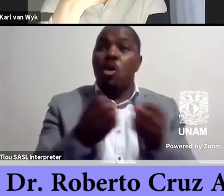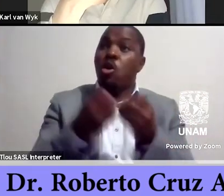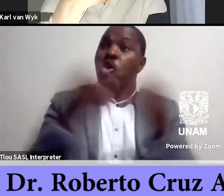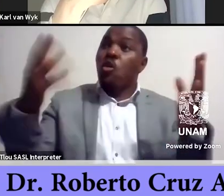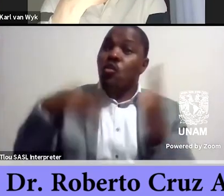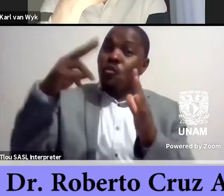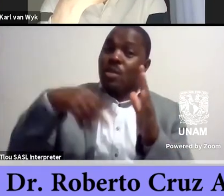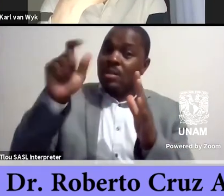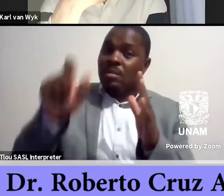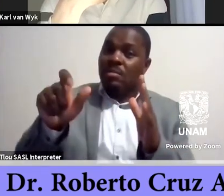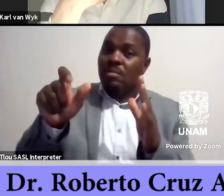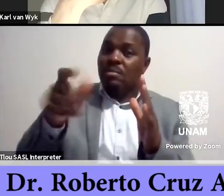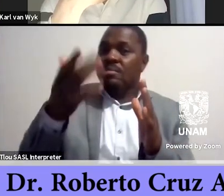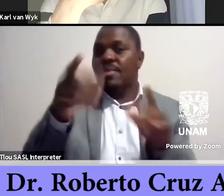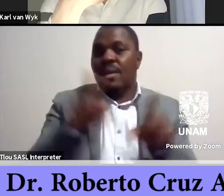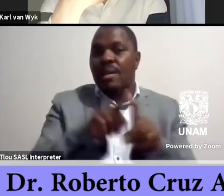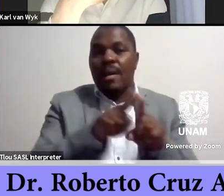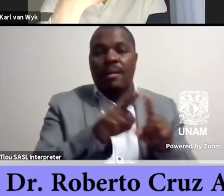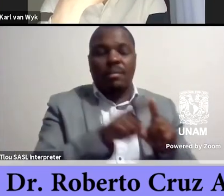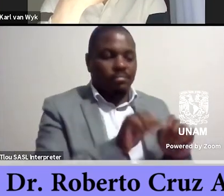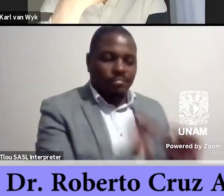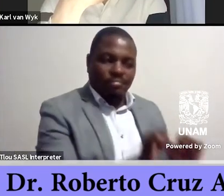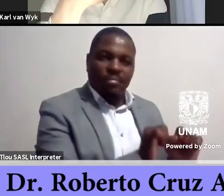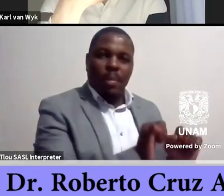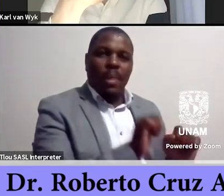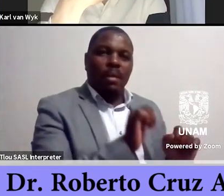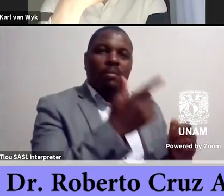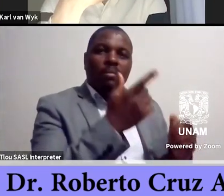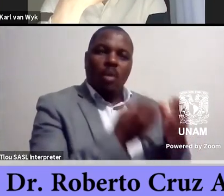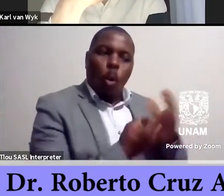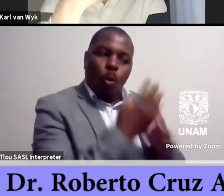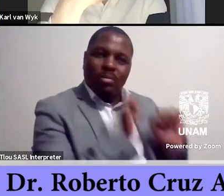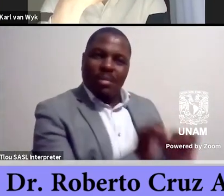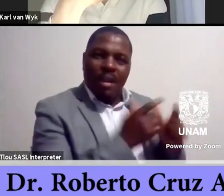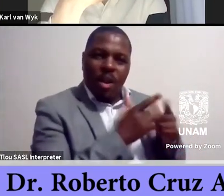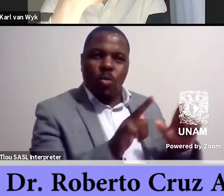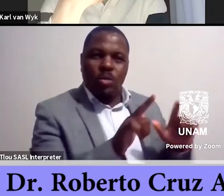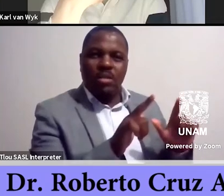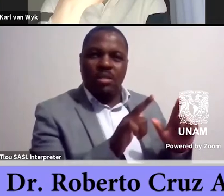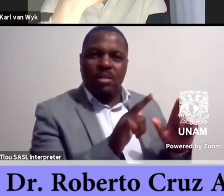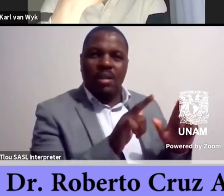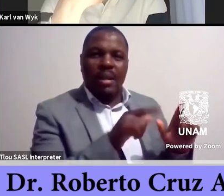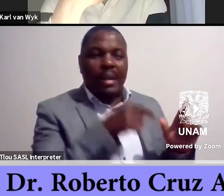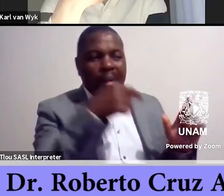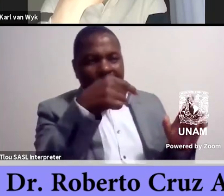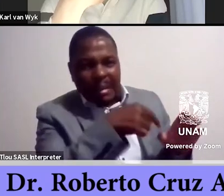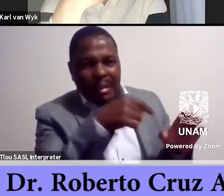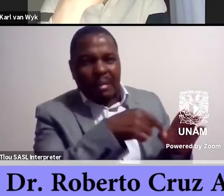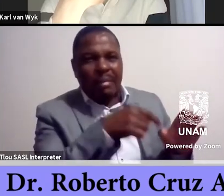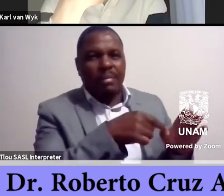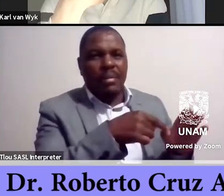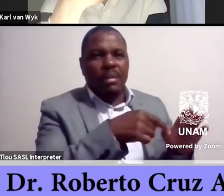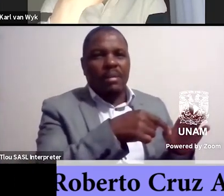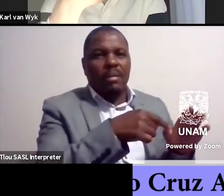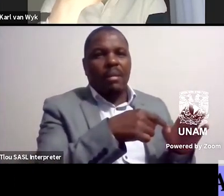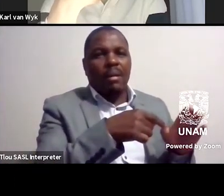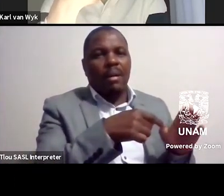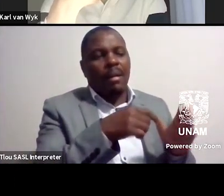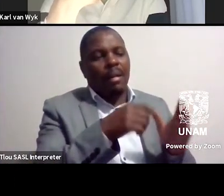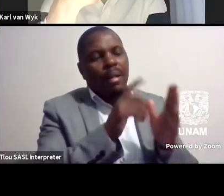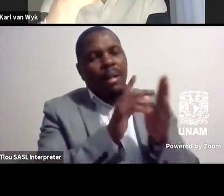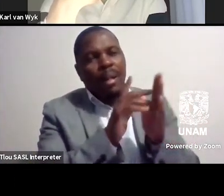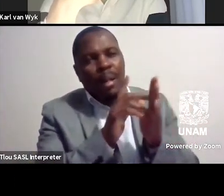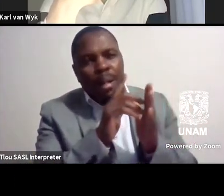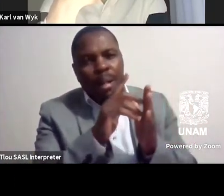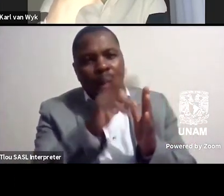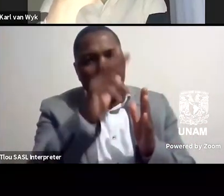original or the indigenous languages but they lack of uh of a literary field specialized in